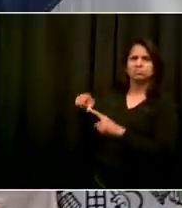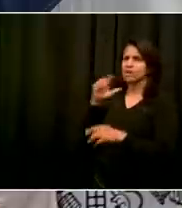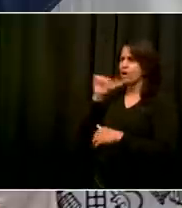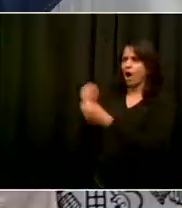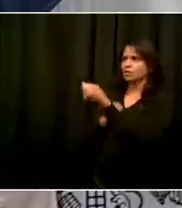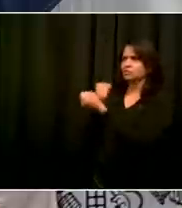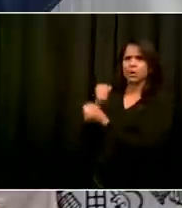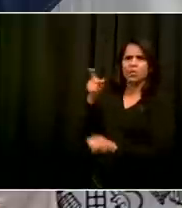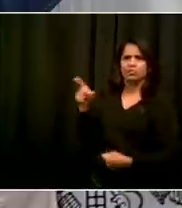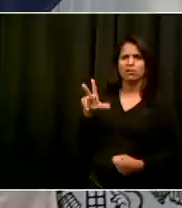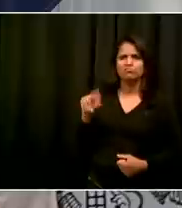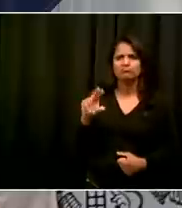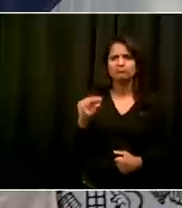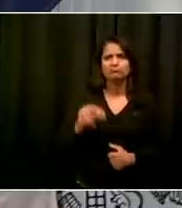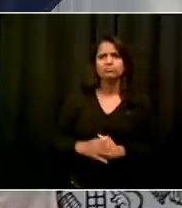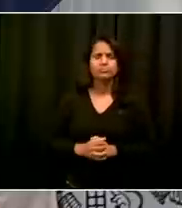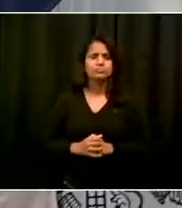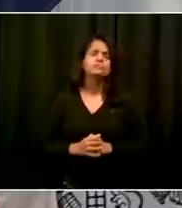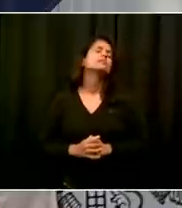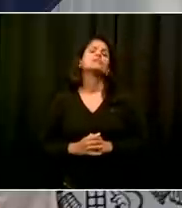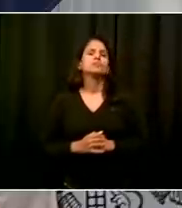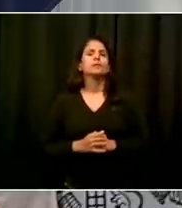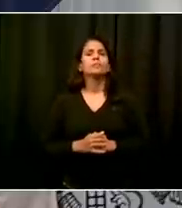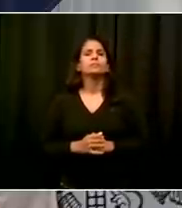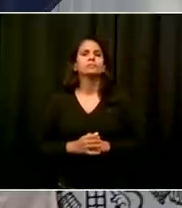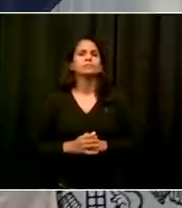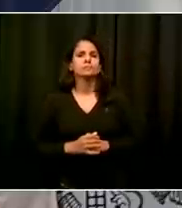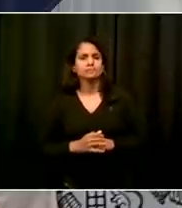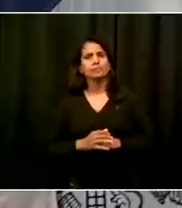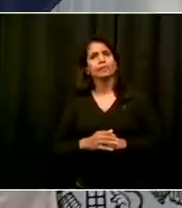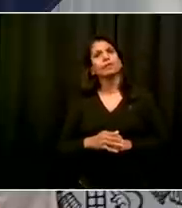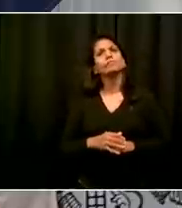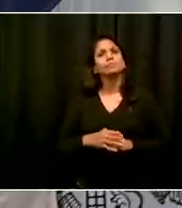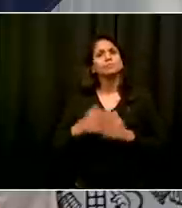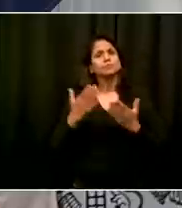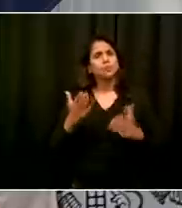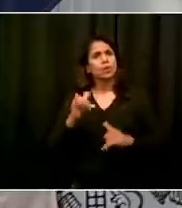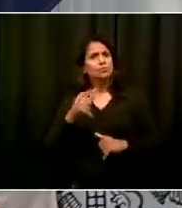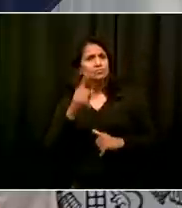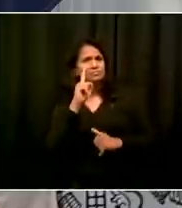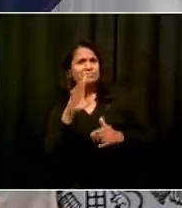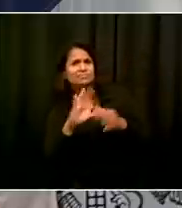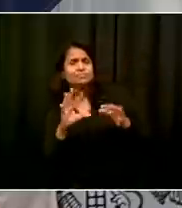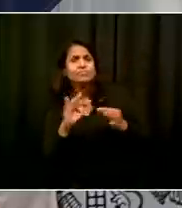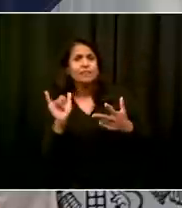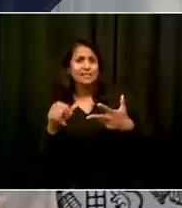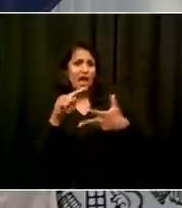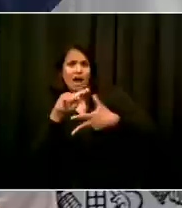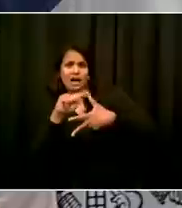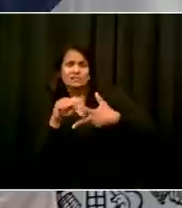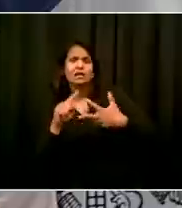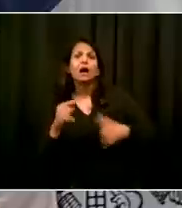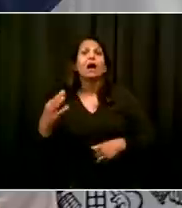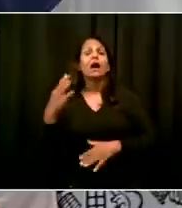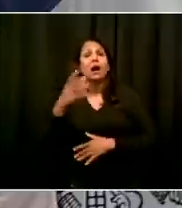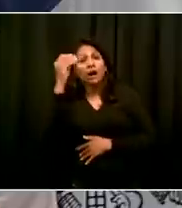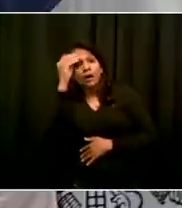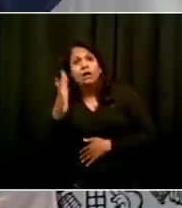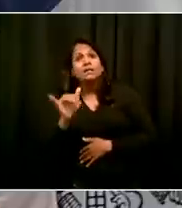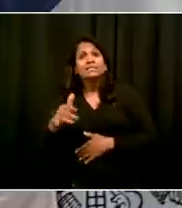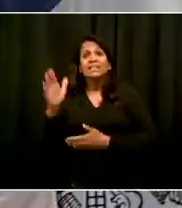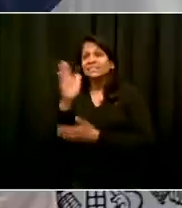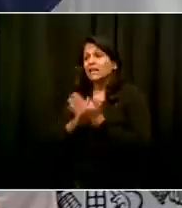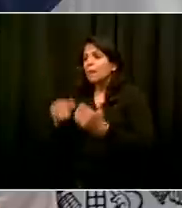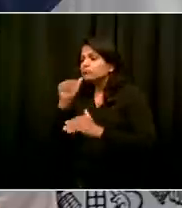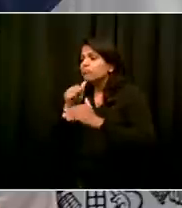applications. Those are not city-sponsored. But I will look into the specifics and see what the latest is and have an update for you. The bigger point I want to make